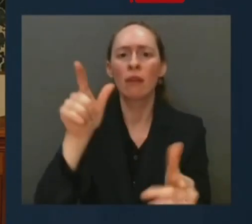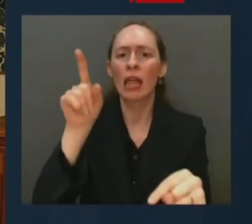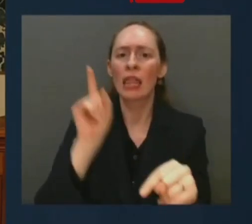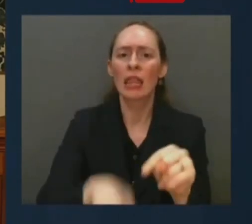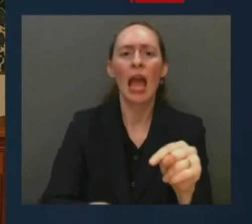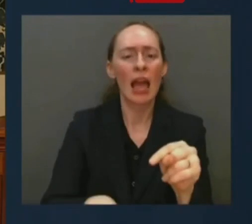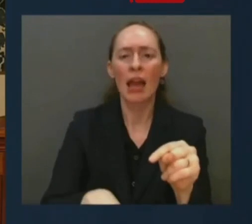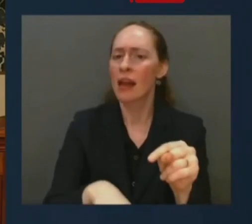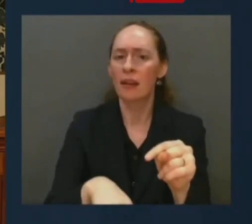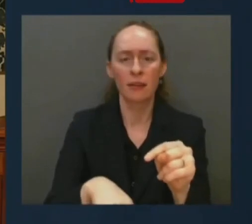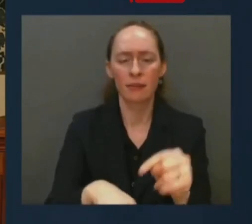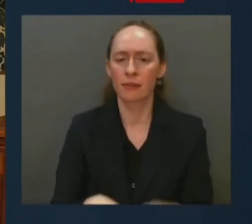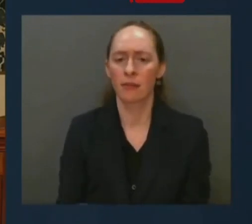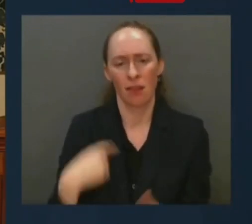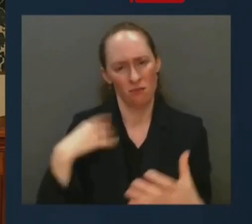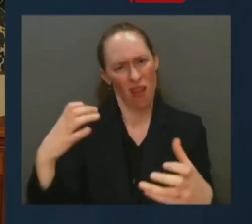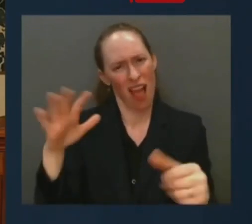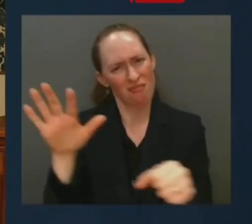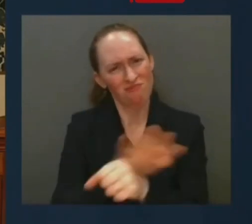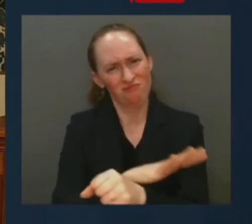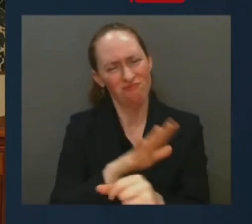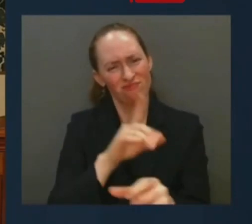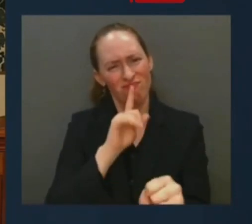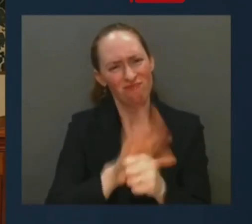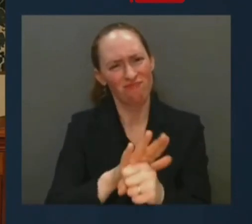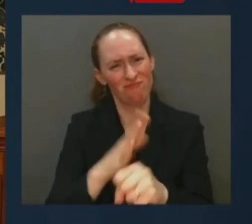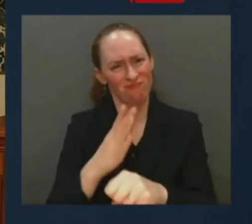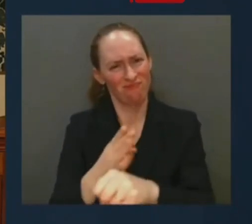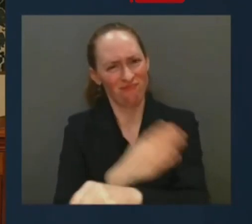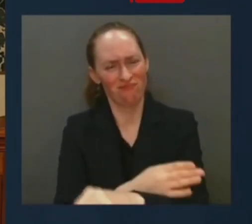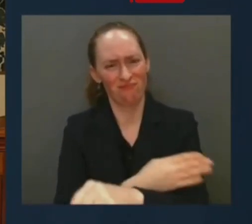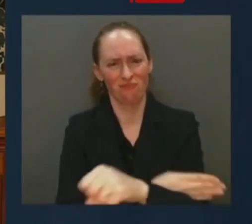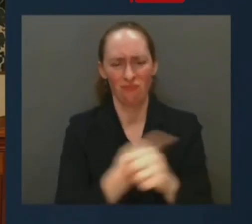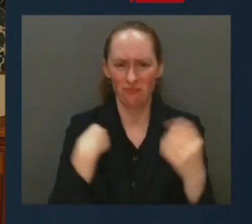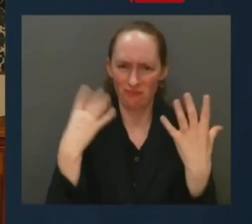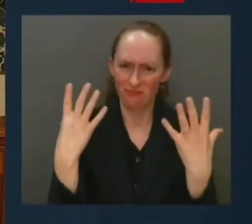Something good must come from this. Something good.